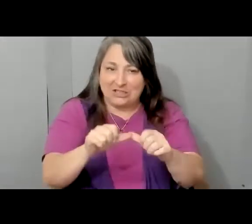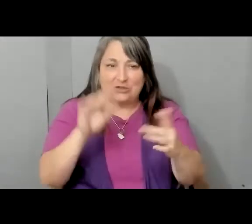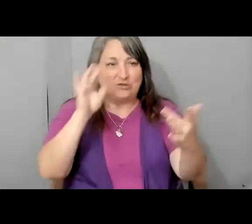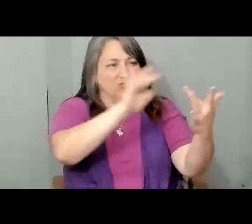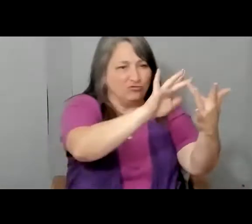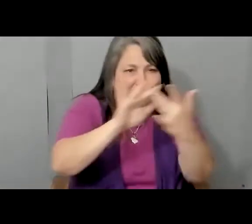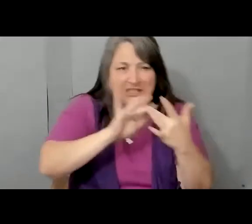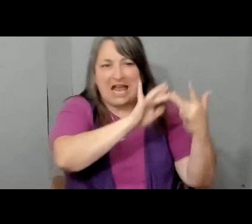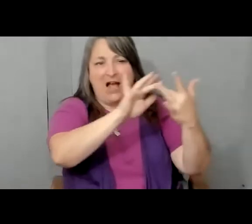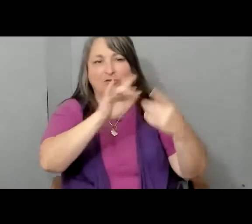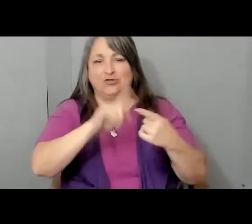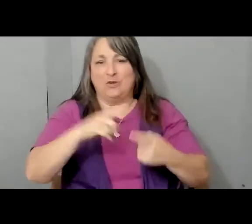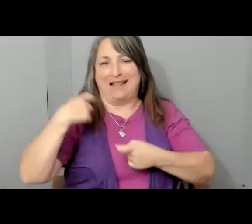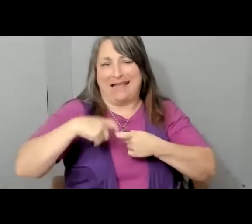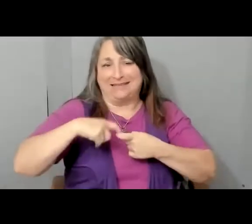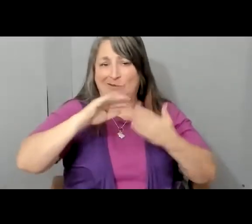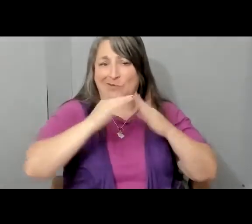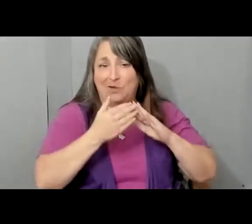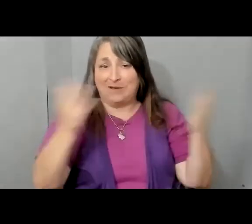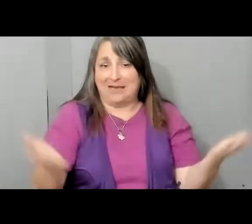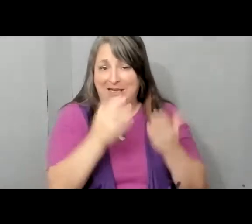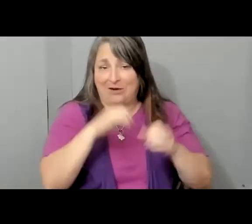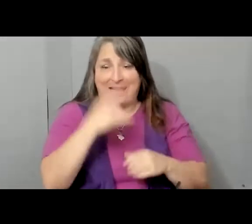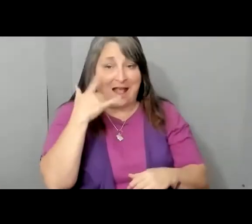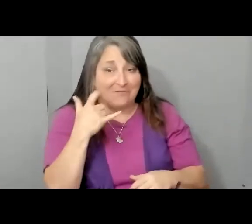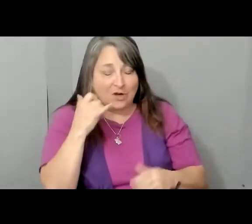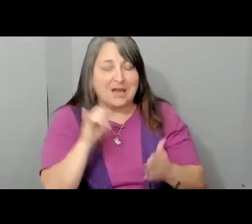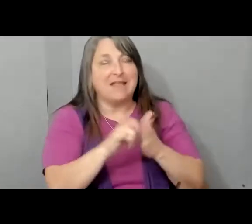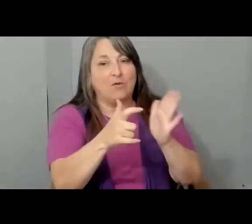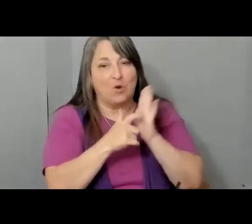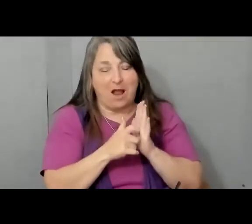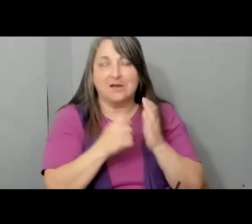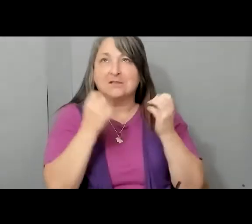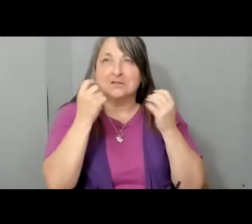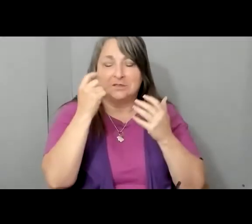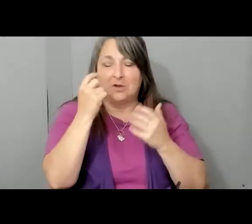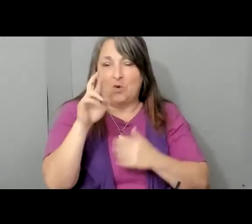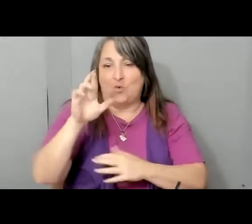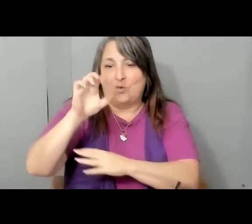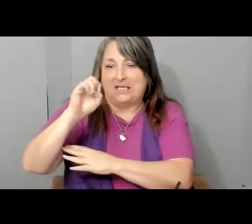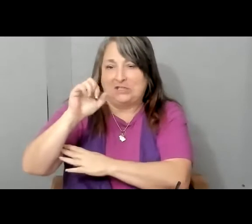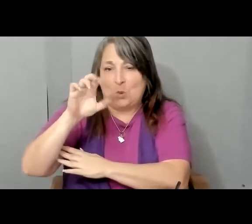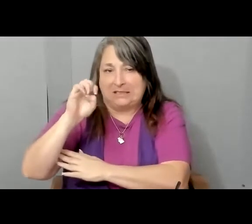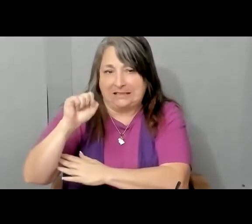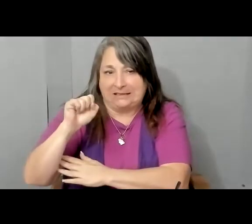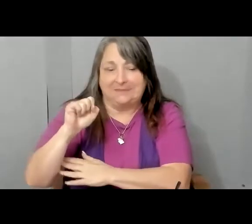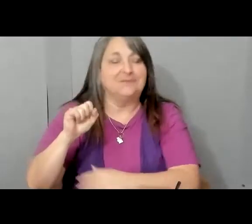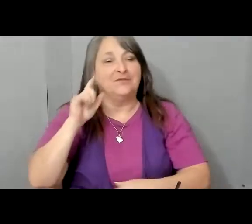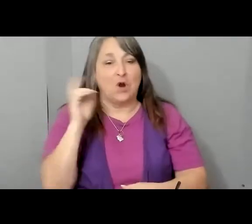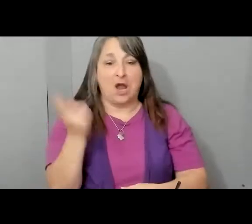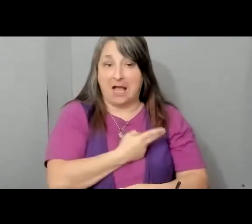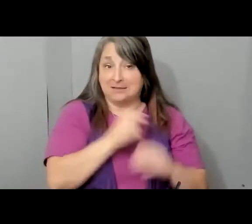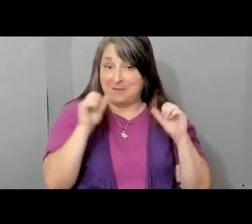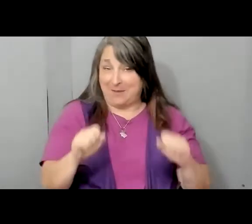community in California, and that requires resources for us to be able to mount the kind of